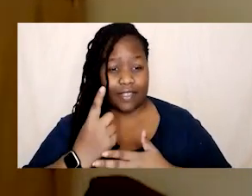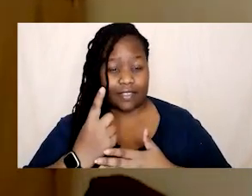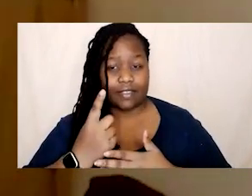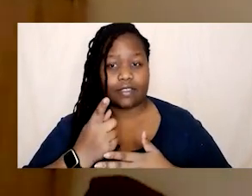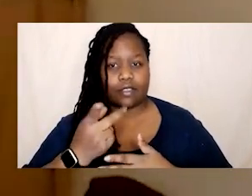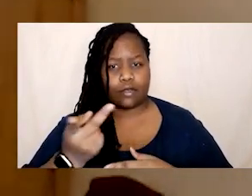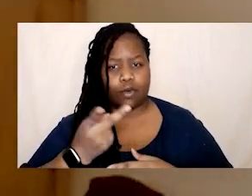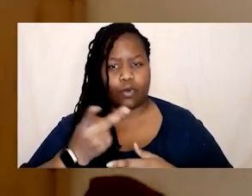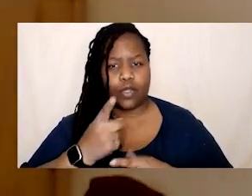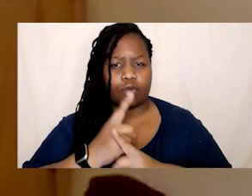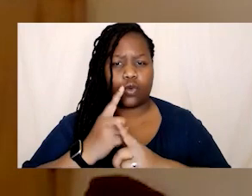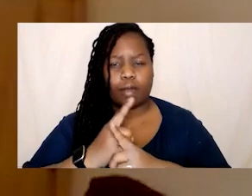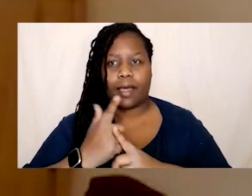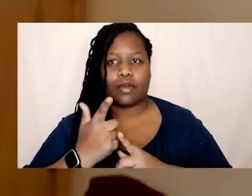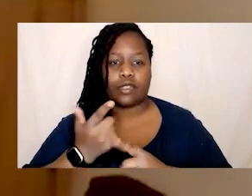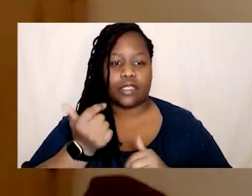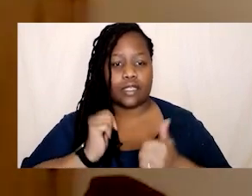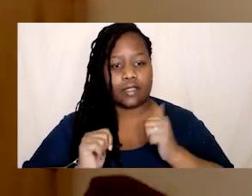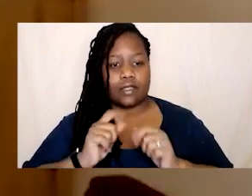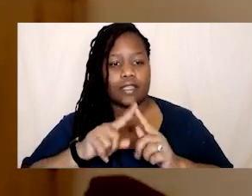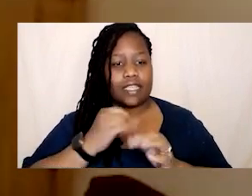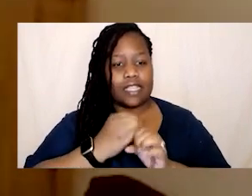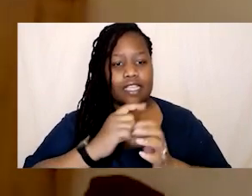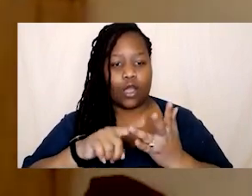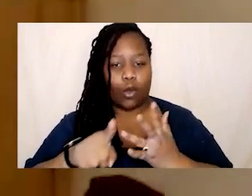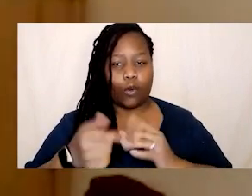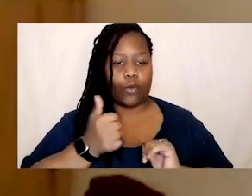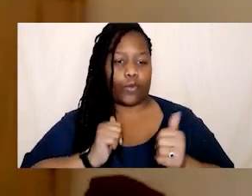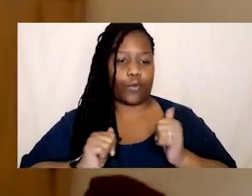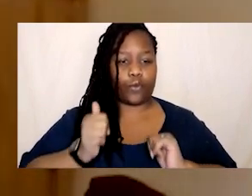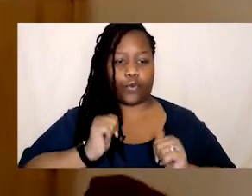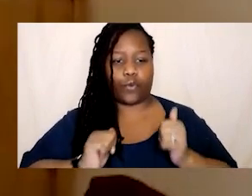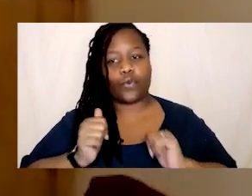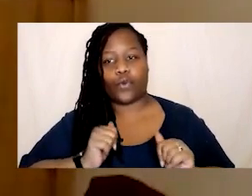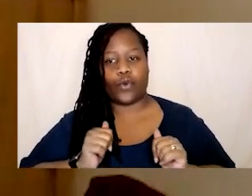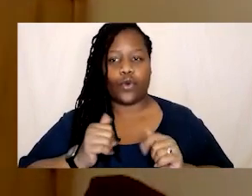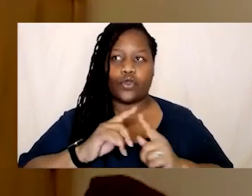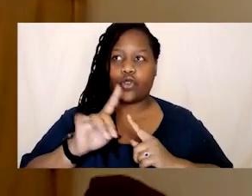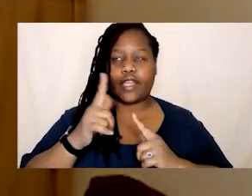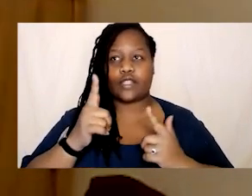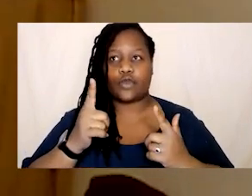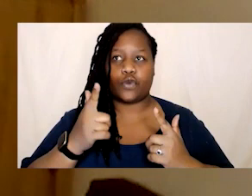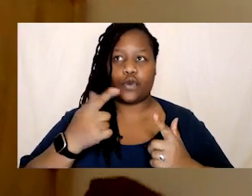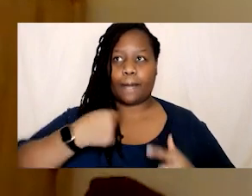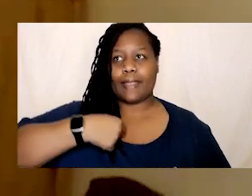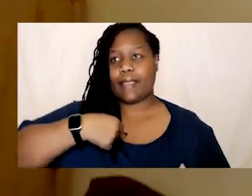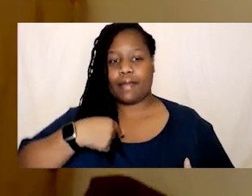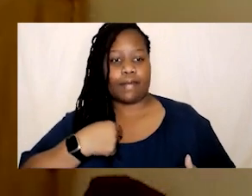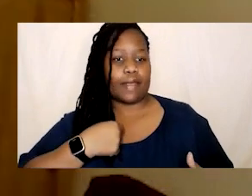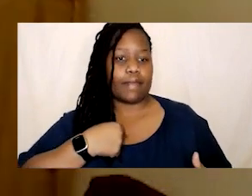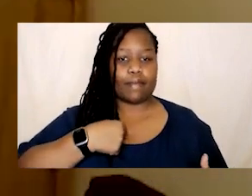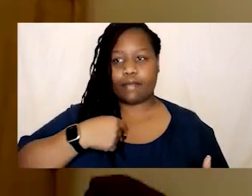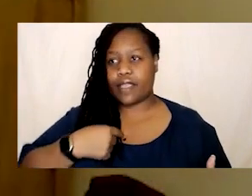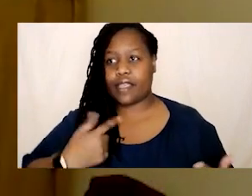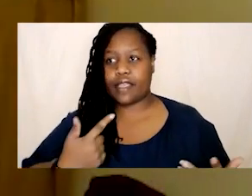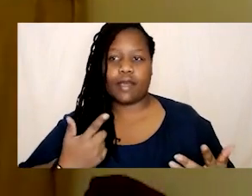ego and about kind of straddling that kind of recognition that visibility you know and